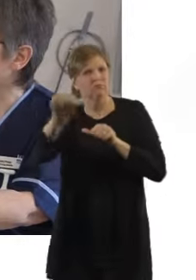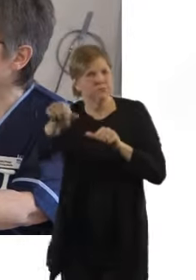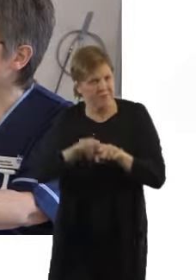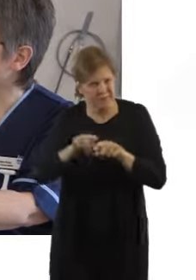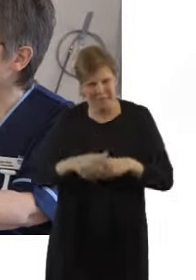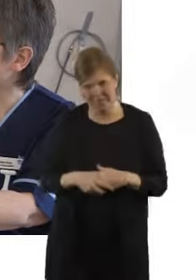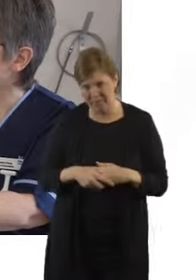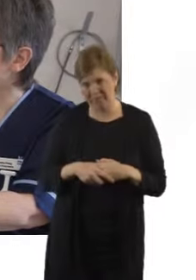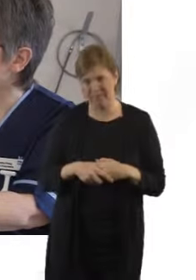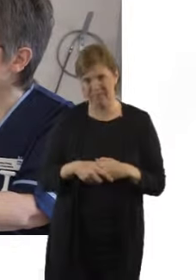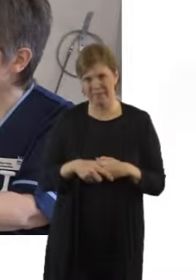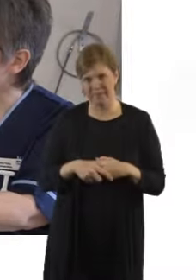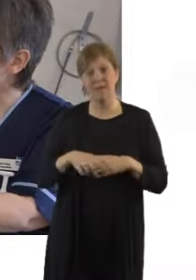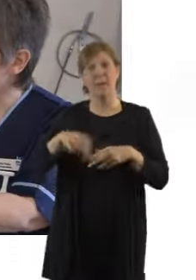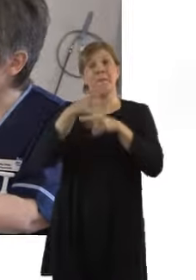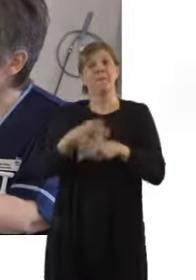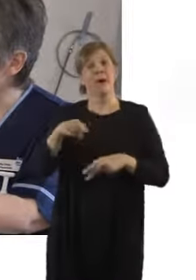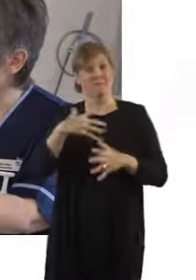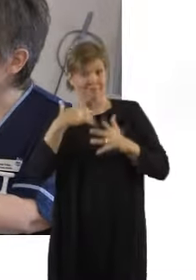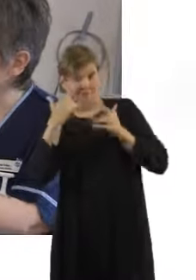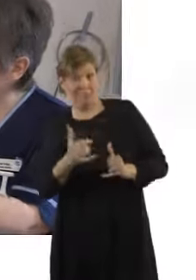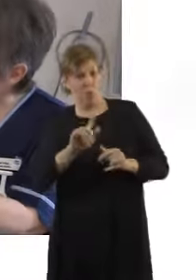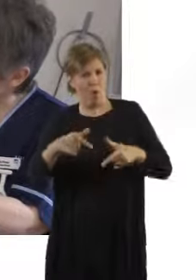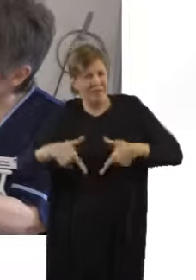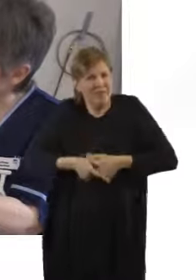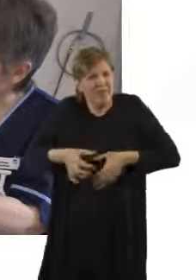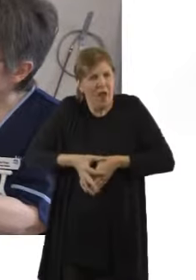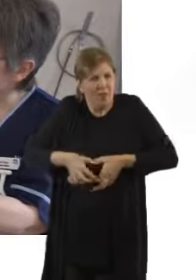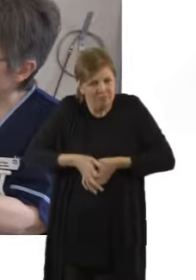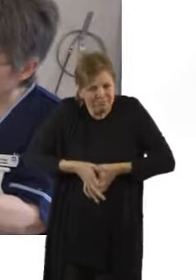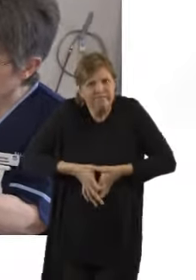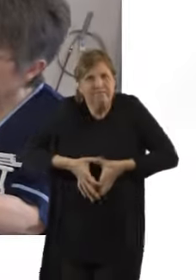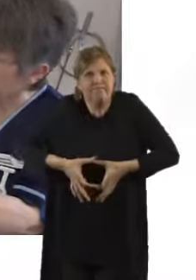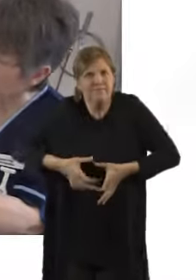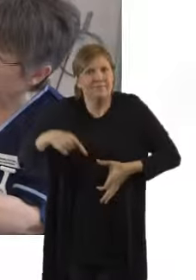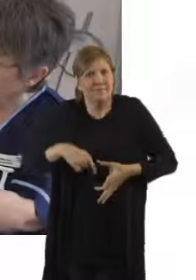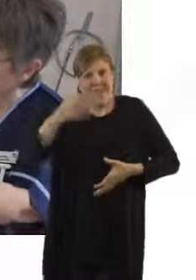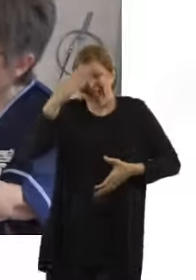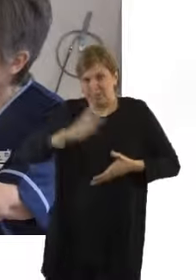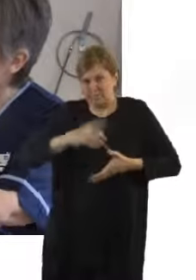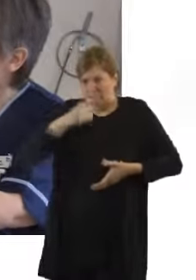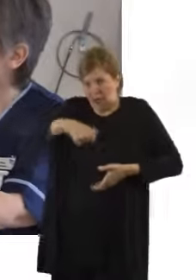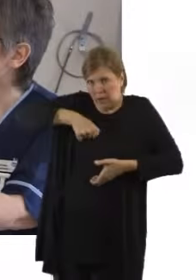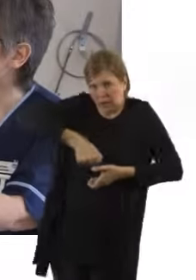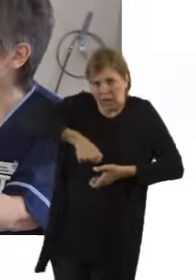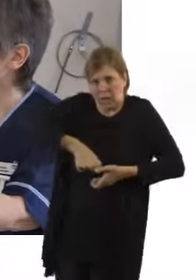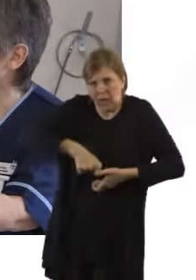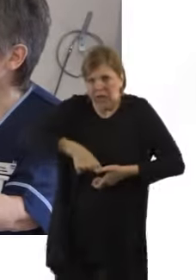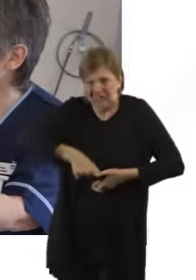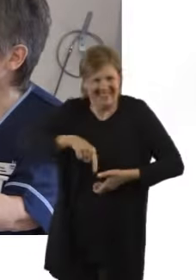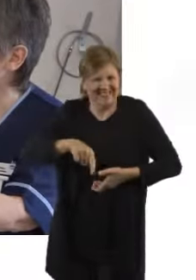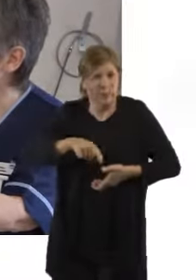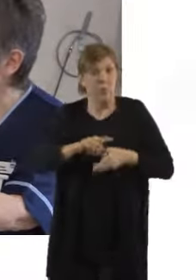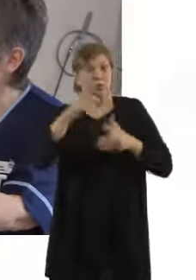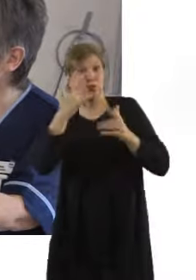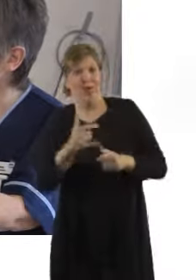checking that the cervix, the neck of the womb, is opening. So that the head can come through. She's also checking